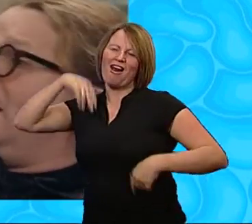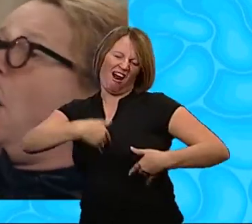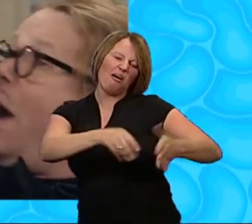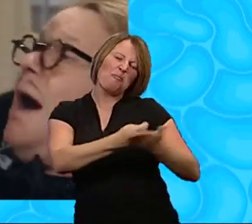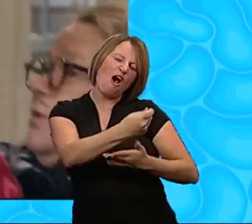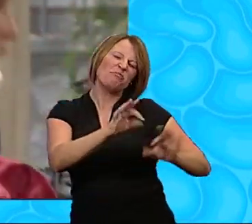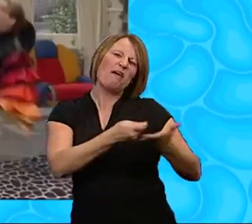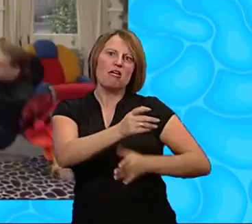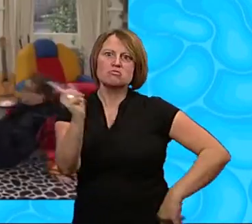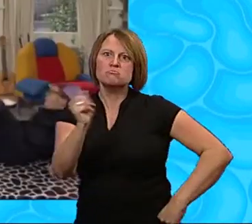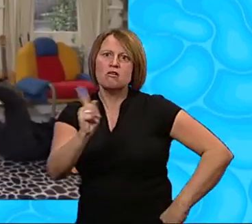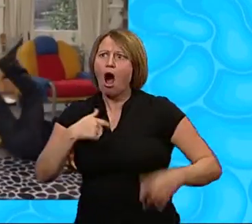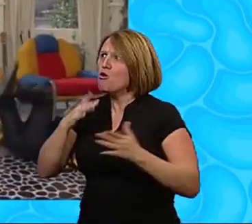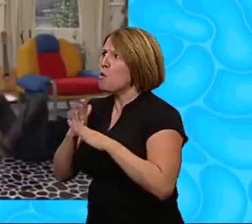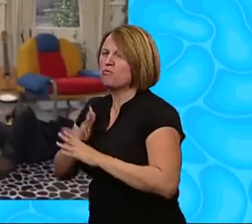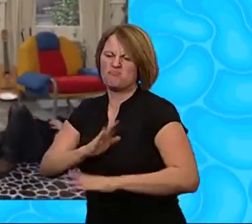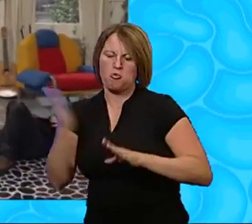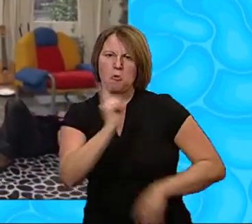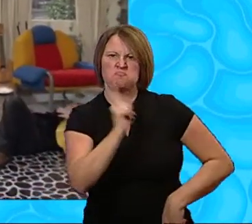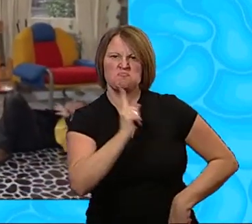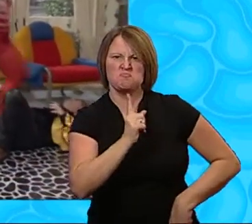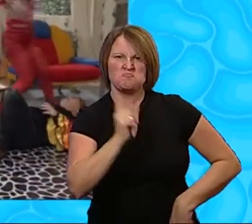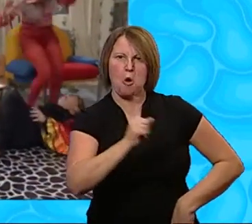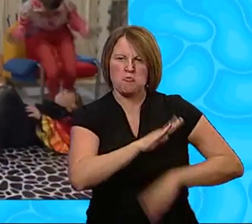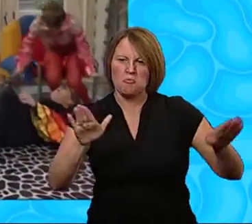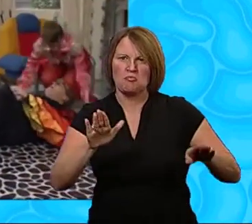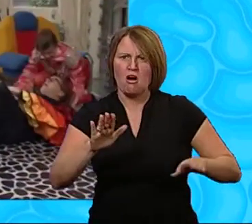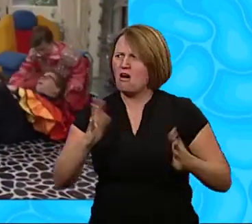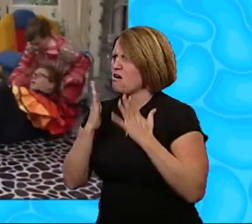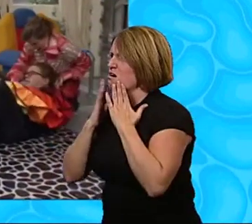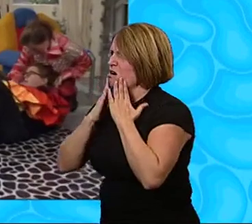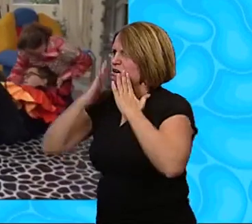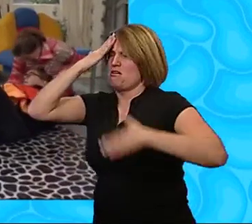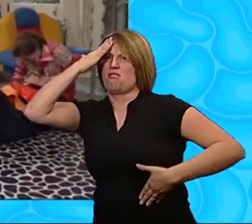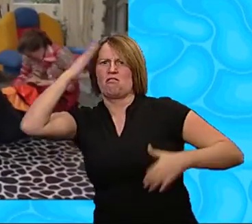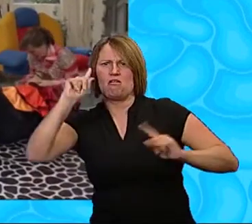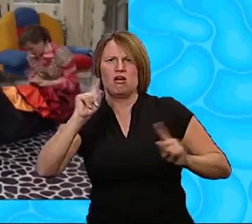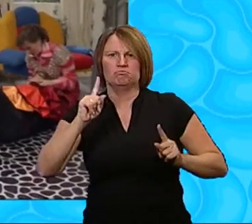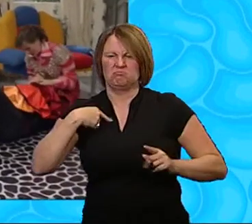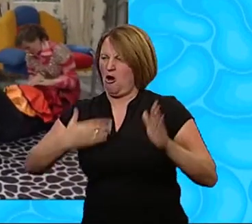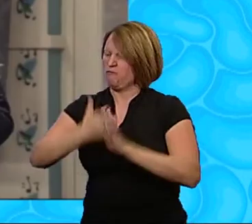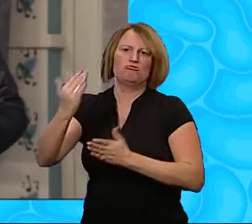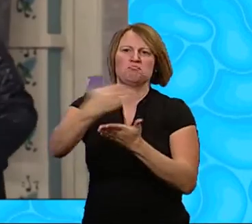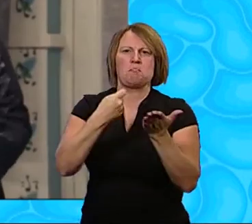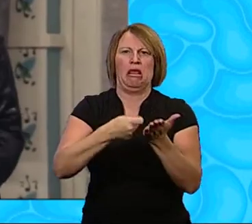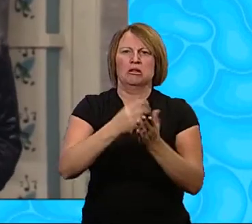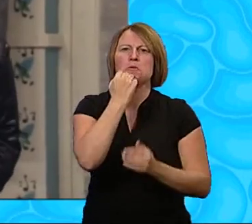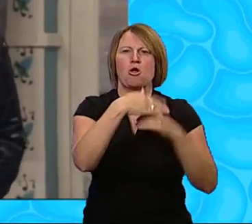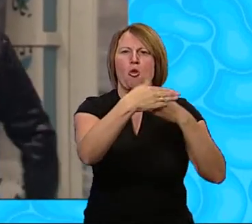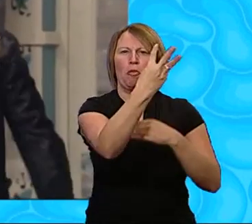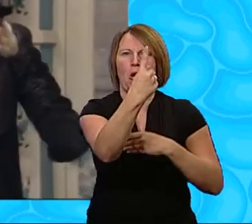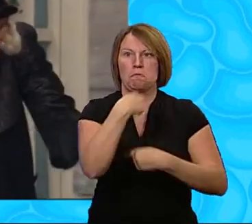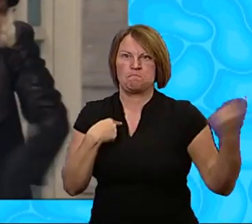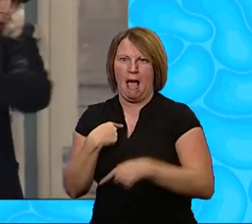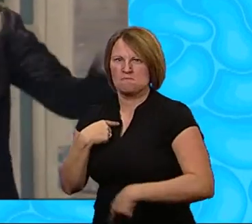eh? Well, no Well, it won't work Melvin! Oh I'm off to collect the rent from number 31 now And when I get back,